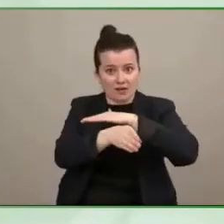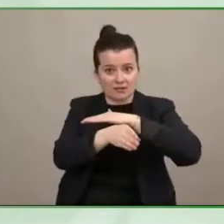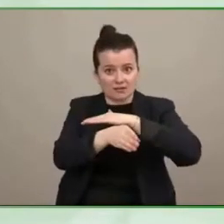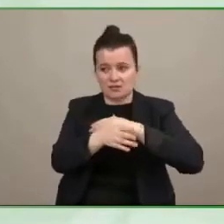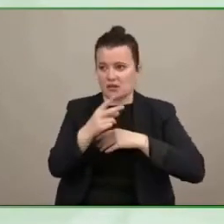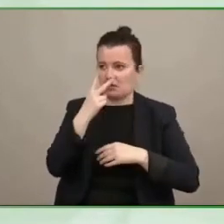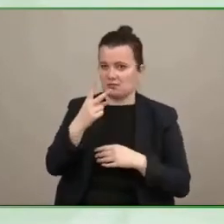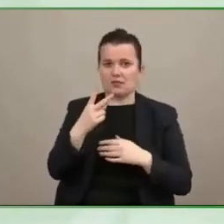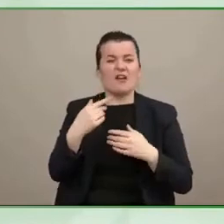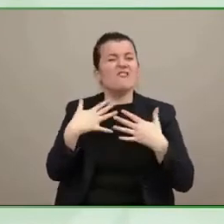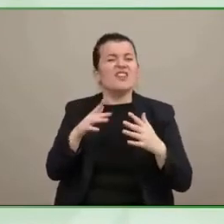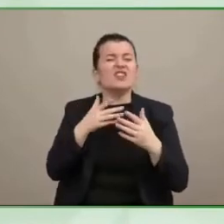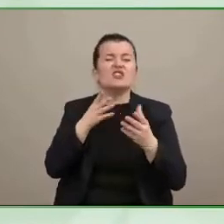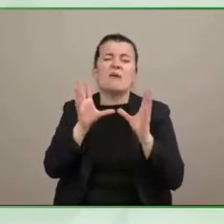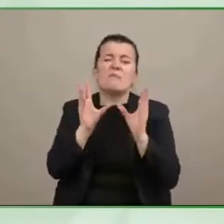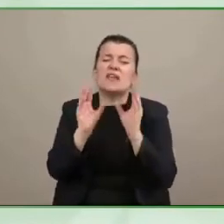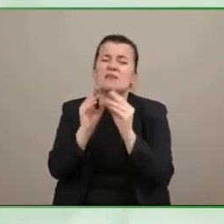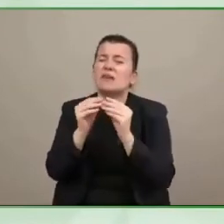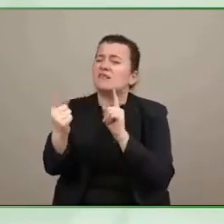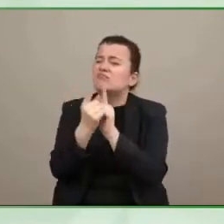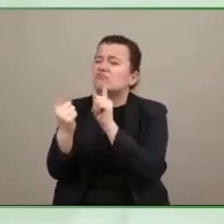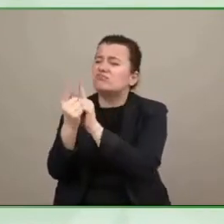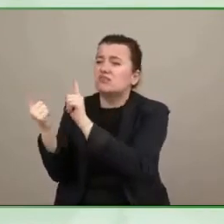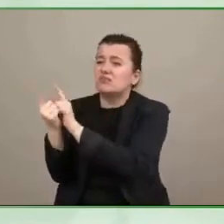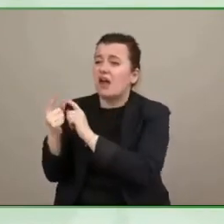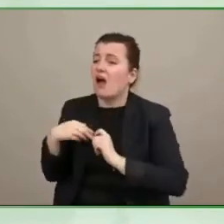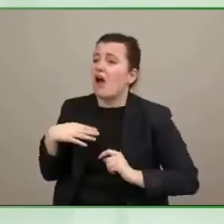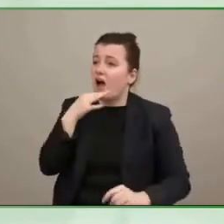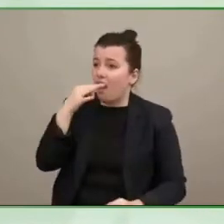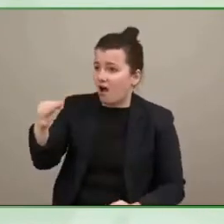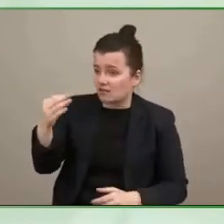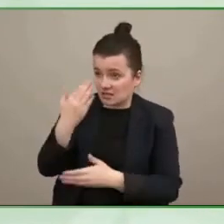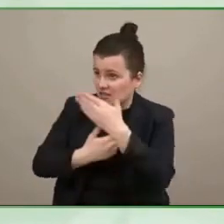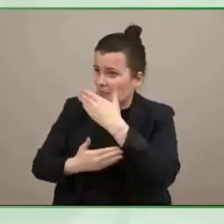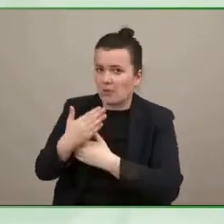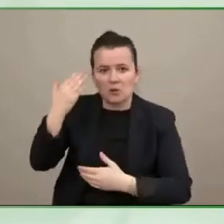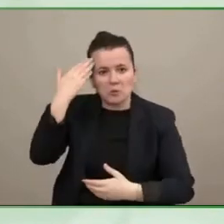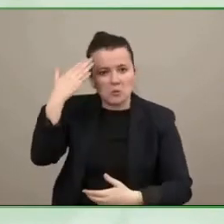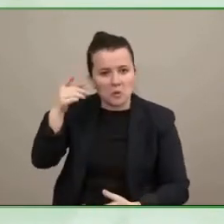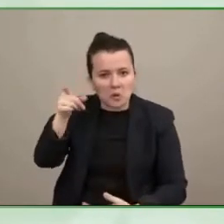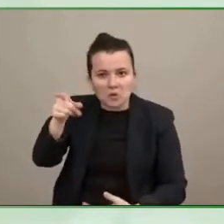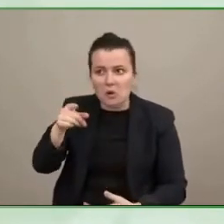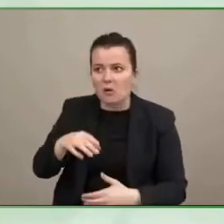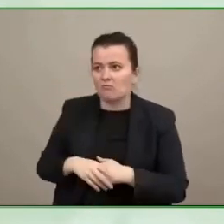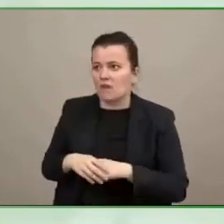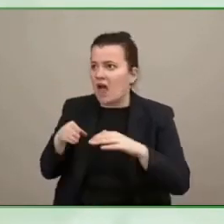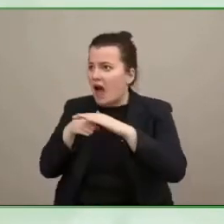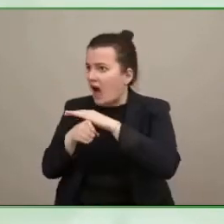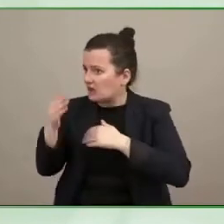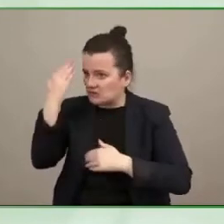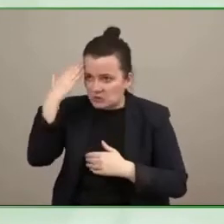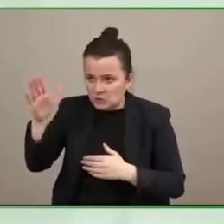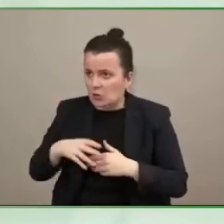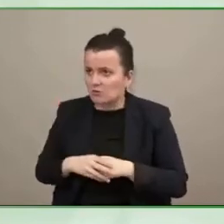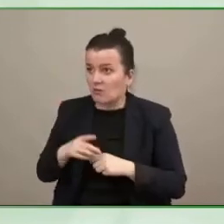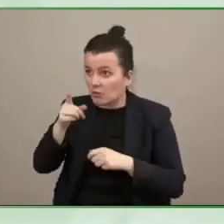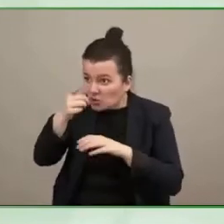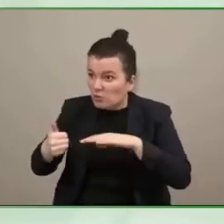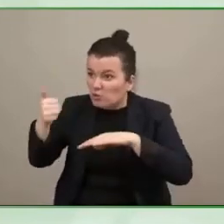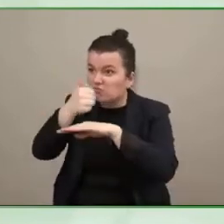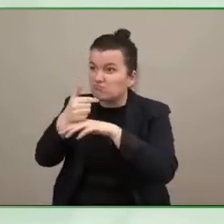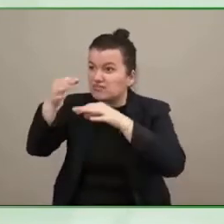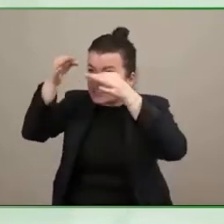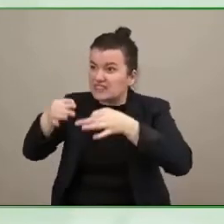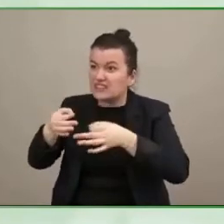about their disability and and and these are the decision makers and it's terrifying if you would hire